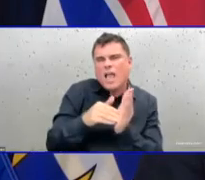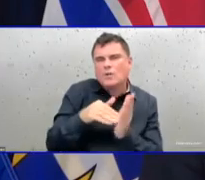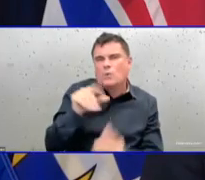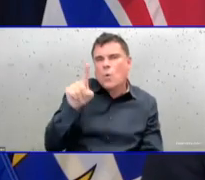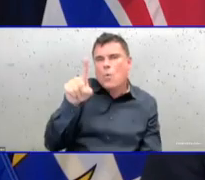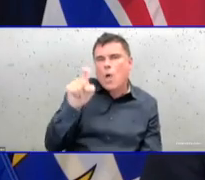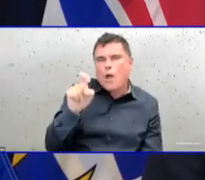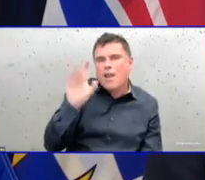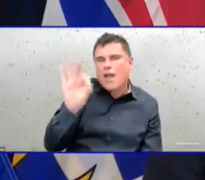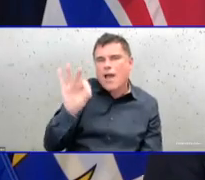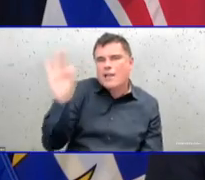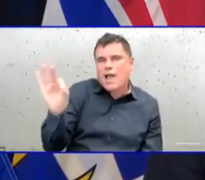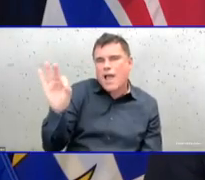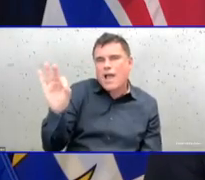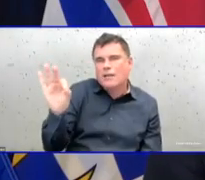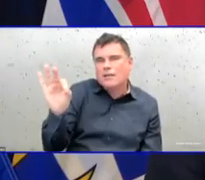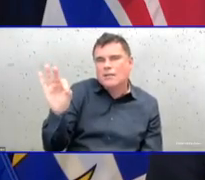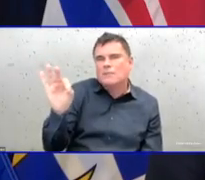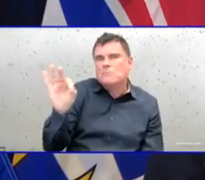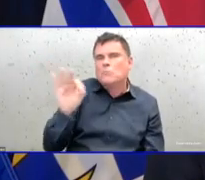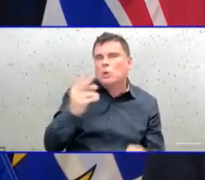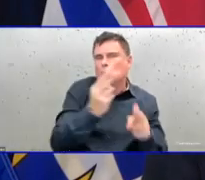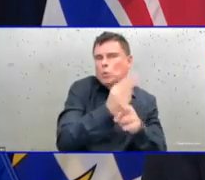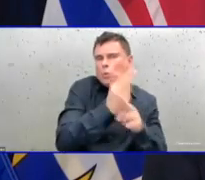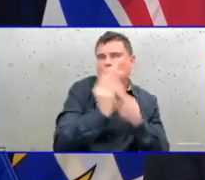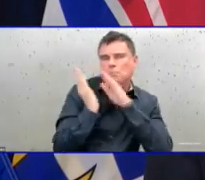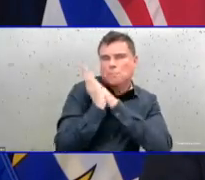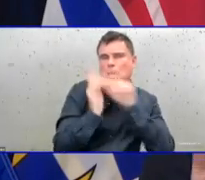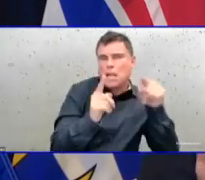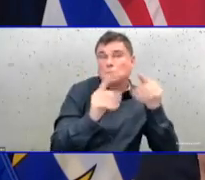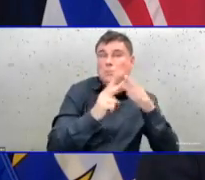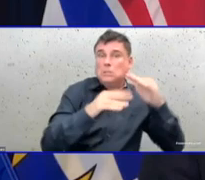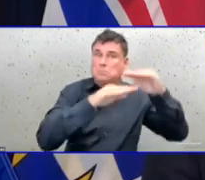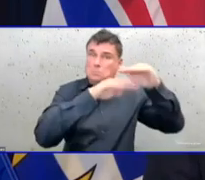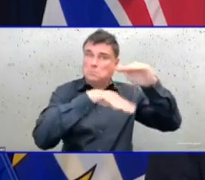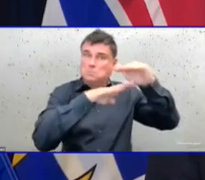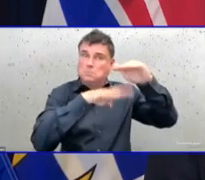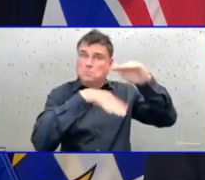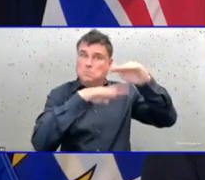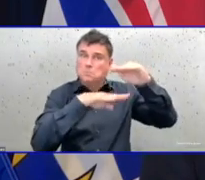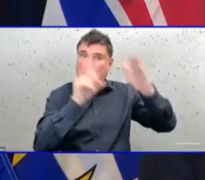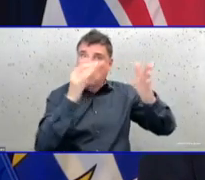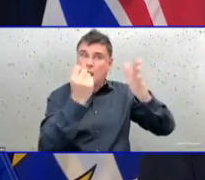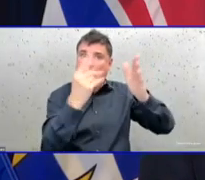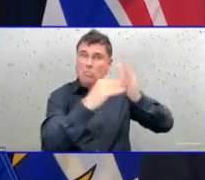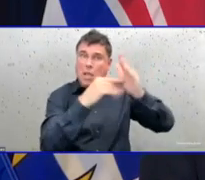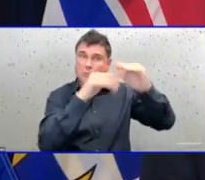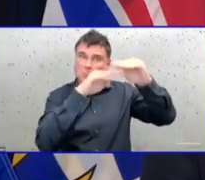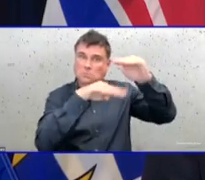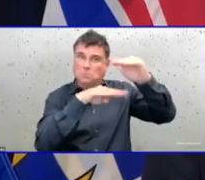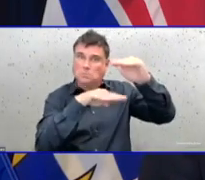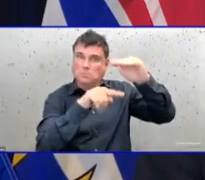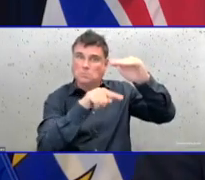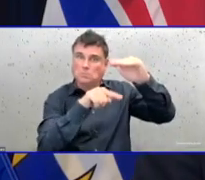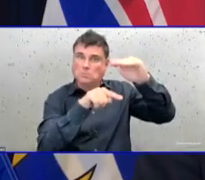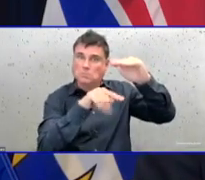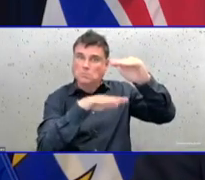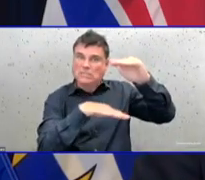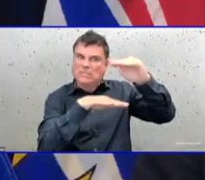were in the pre-camp pandemic period, but still extremely challenging given the particular challenges of COVID-19.